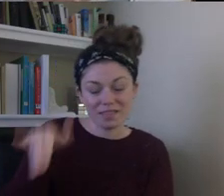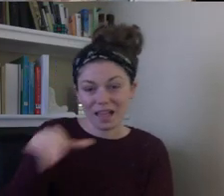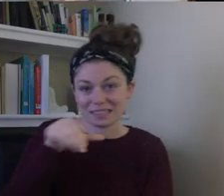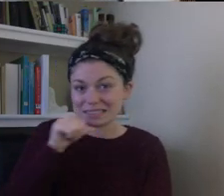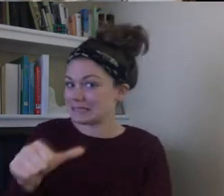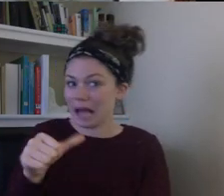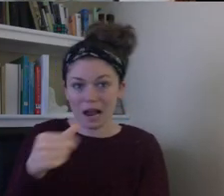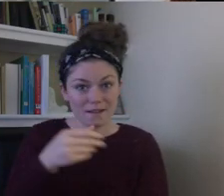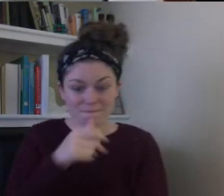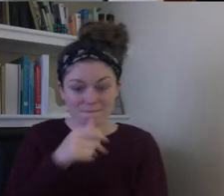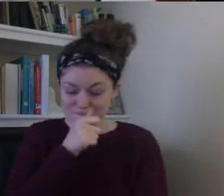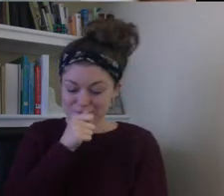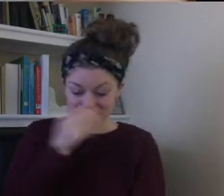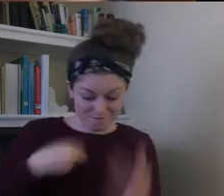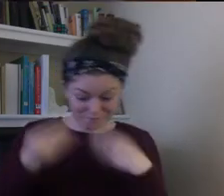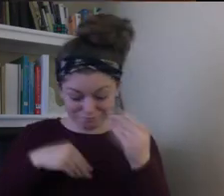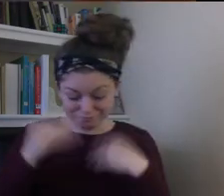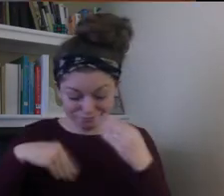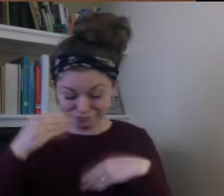private feast.